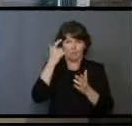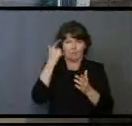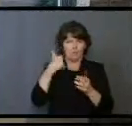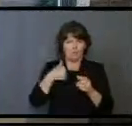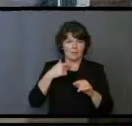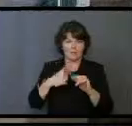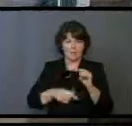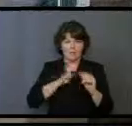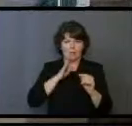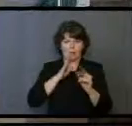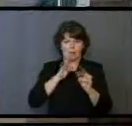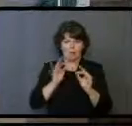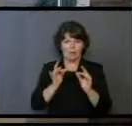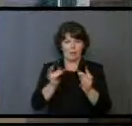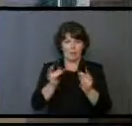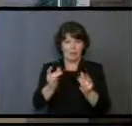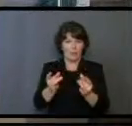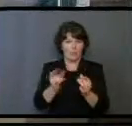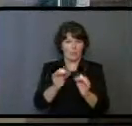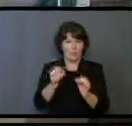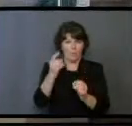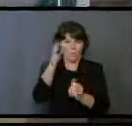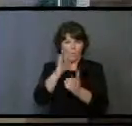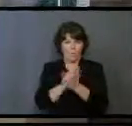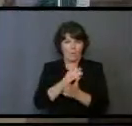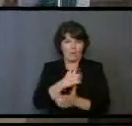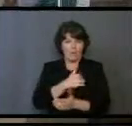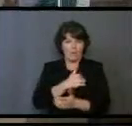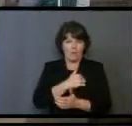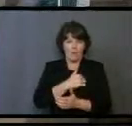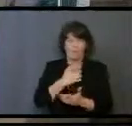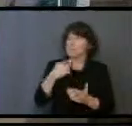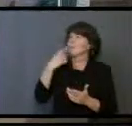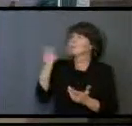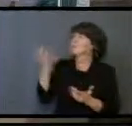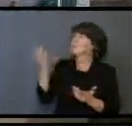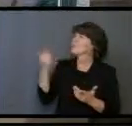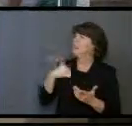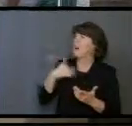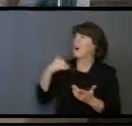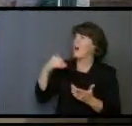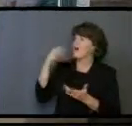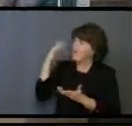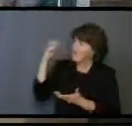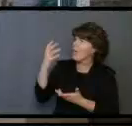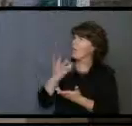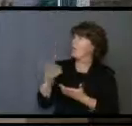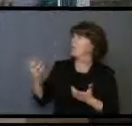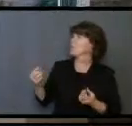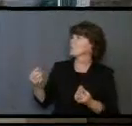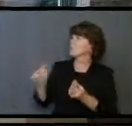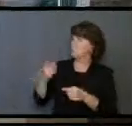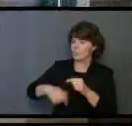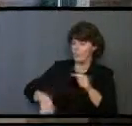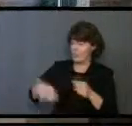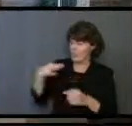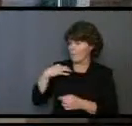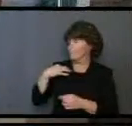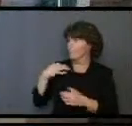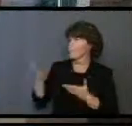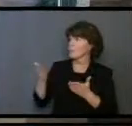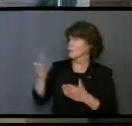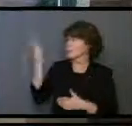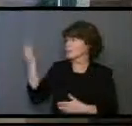one will believe me? Do we tell the Lord, I have so many other things to do. I can't possibly volunteer for any